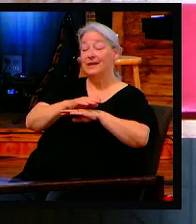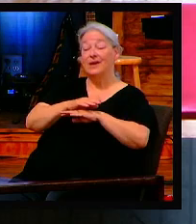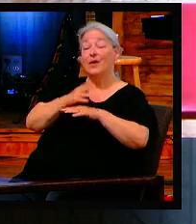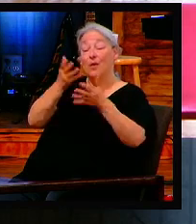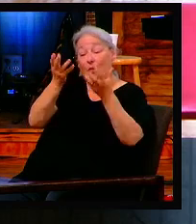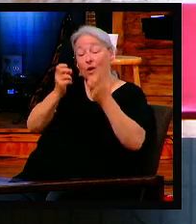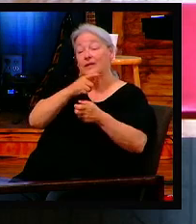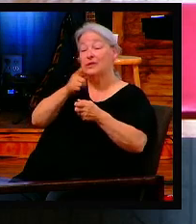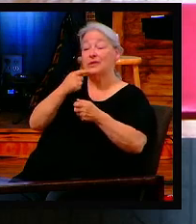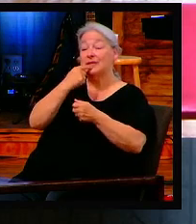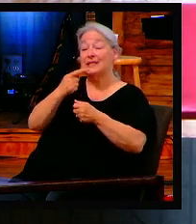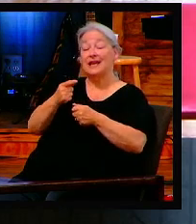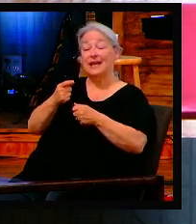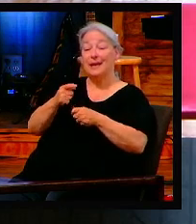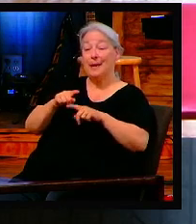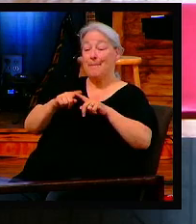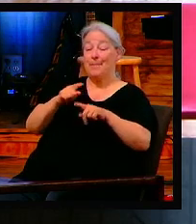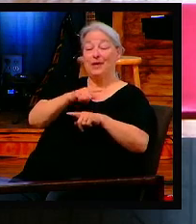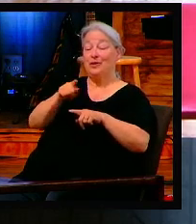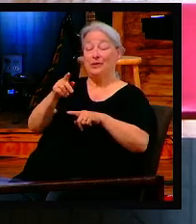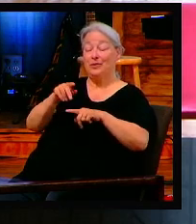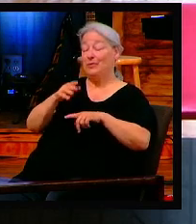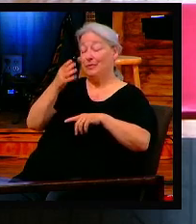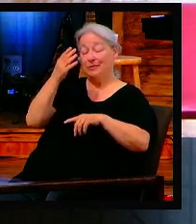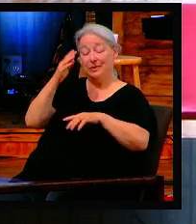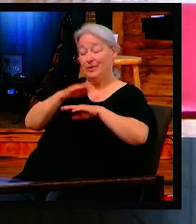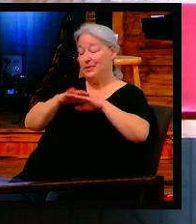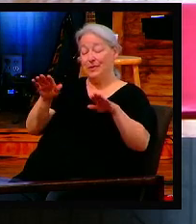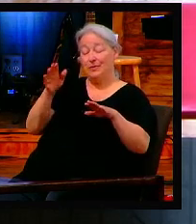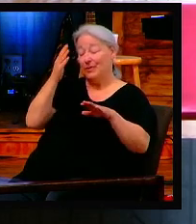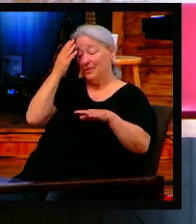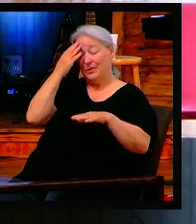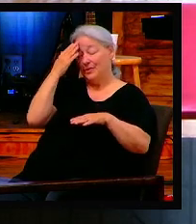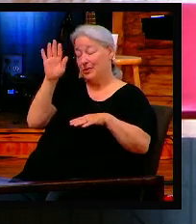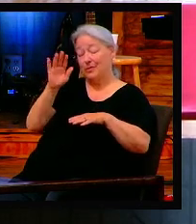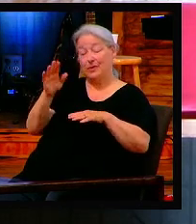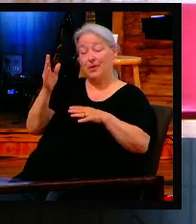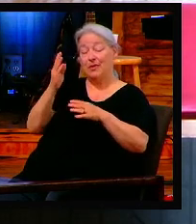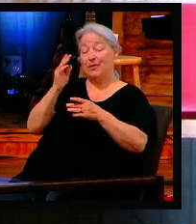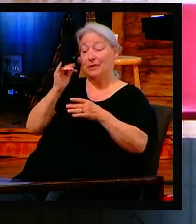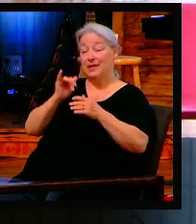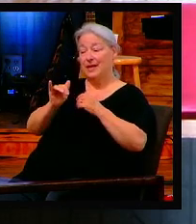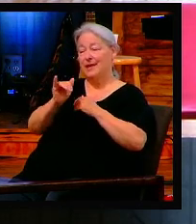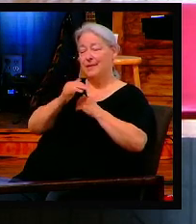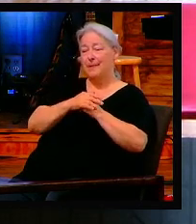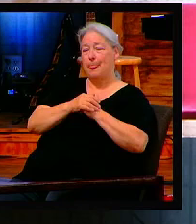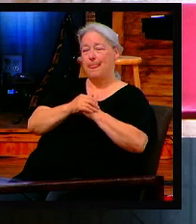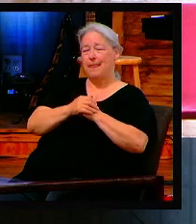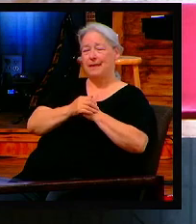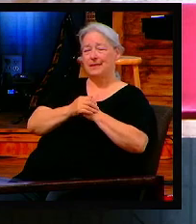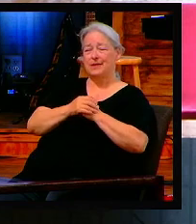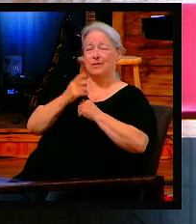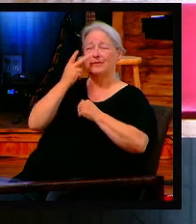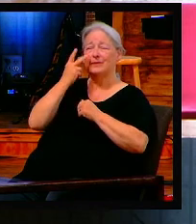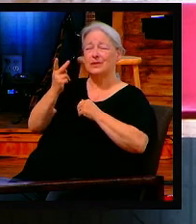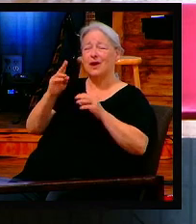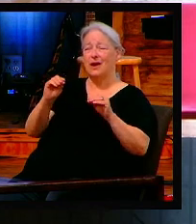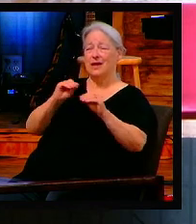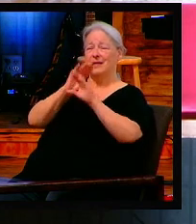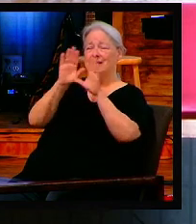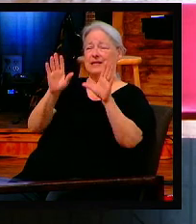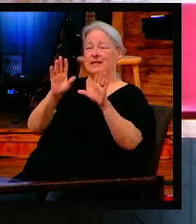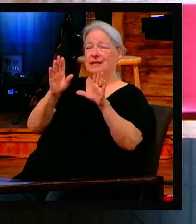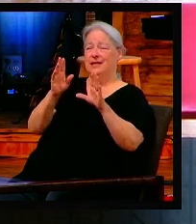It can get really good. Verse 3, about the ninth hour of the day, he saw clearly, hallelujah, in a vision, an angel of God coming in and saying to him,